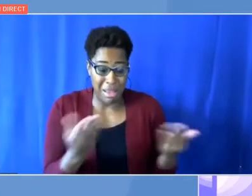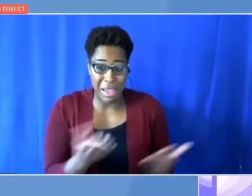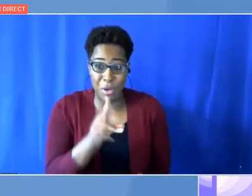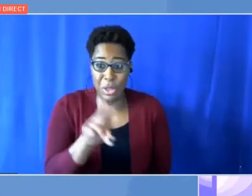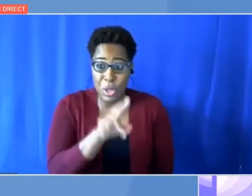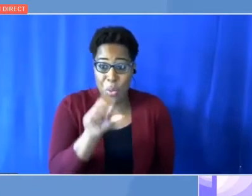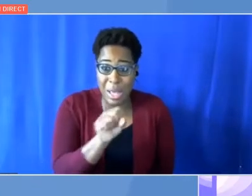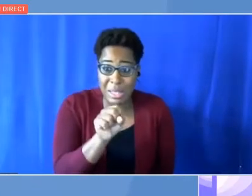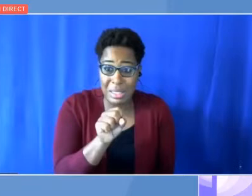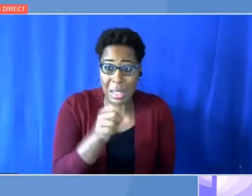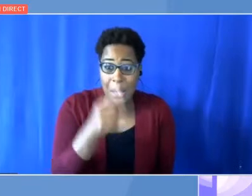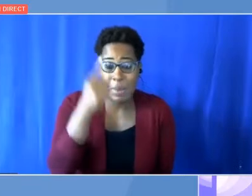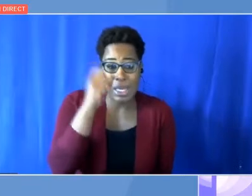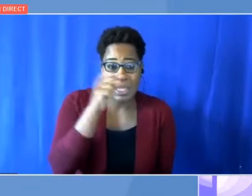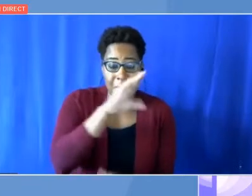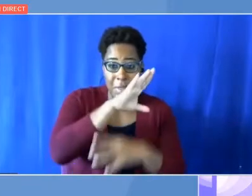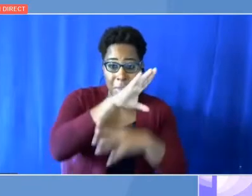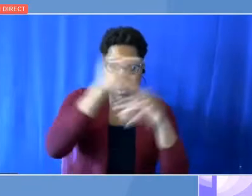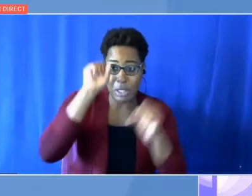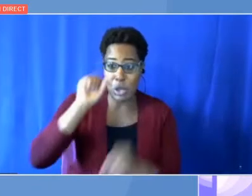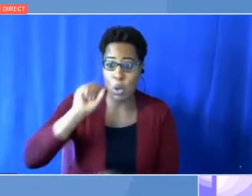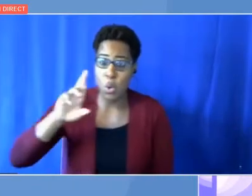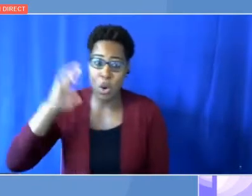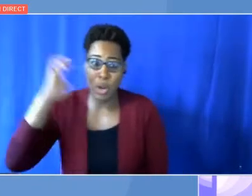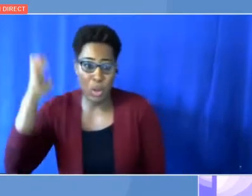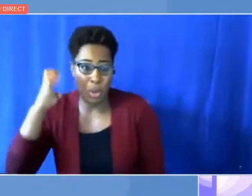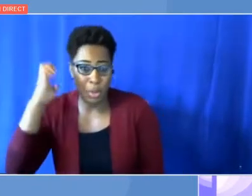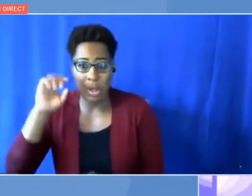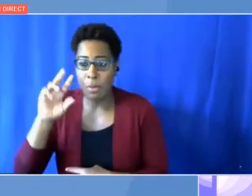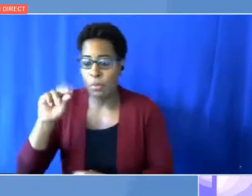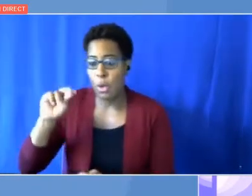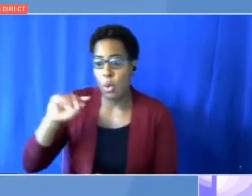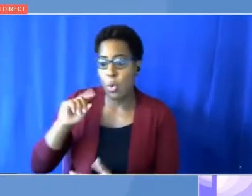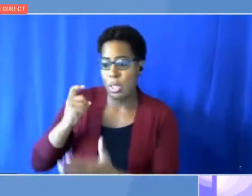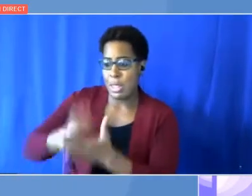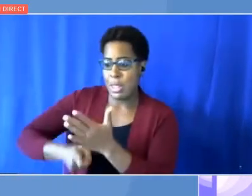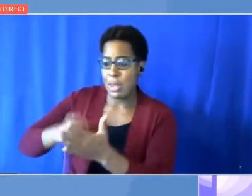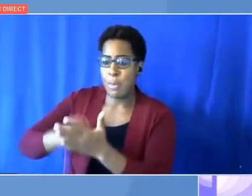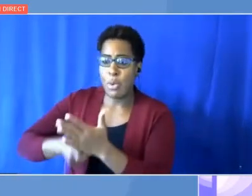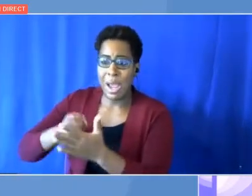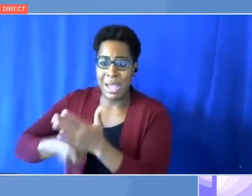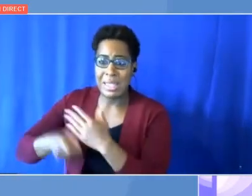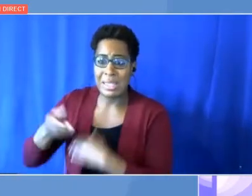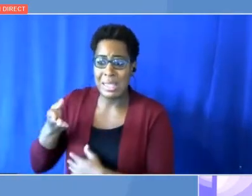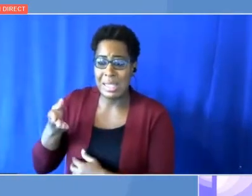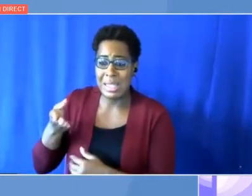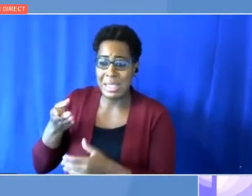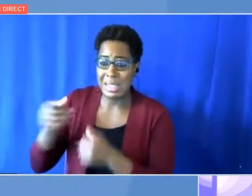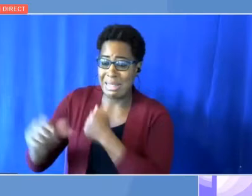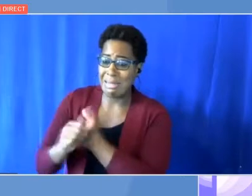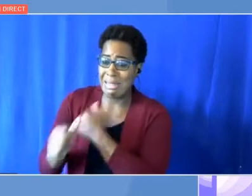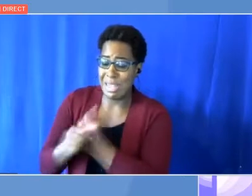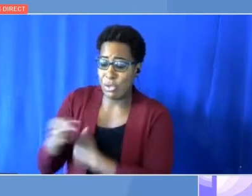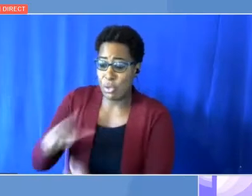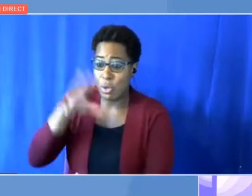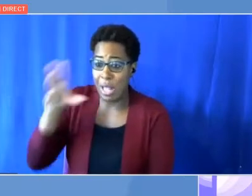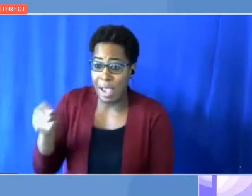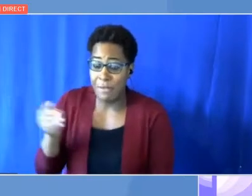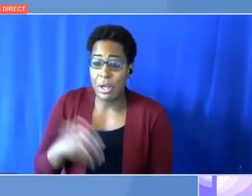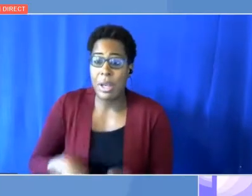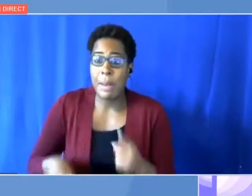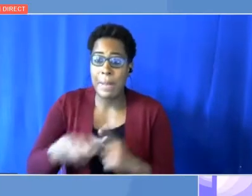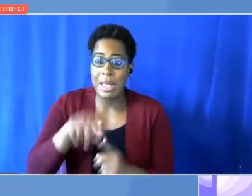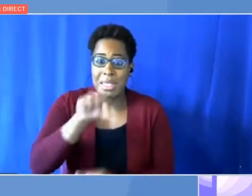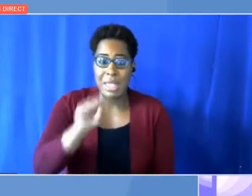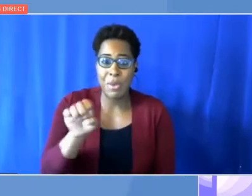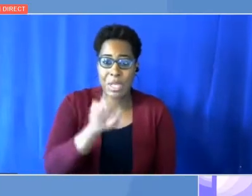Union. The Paris Agreement is at stake in Africa and is at stake in Southeast Asia. So, we have to work on